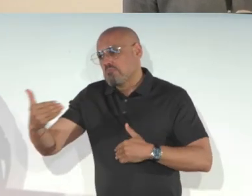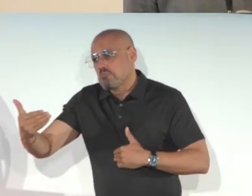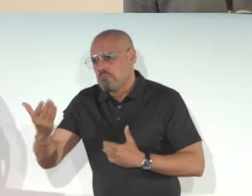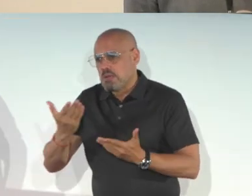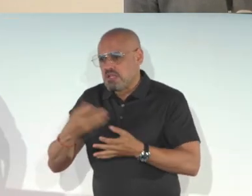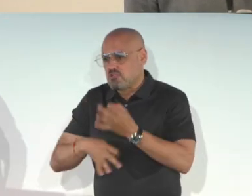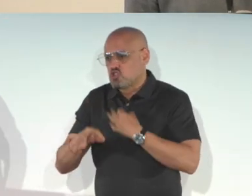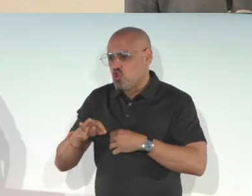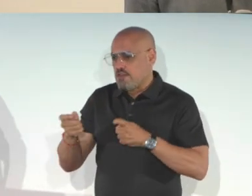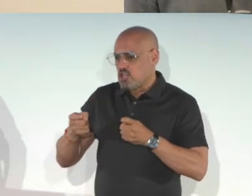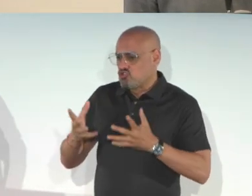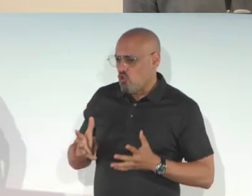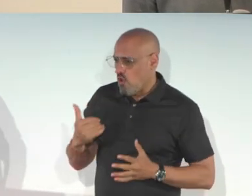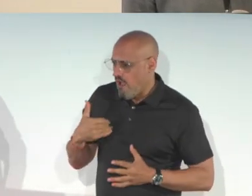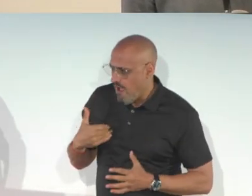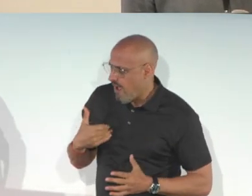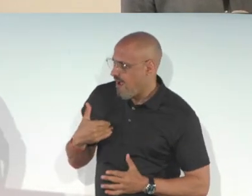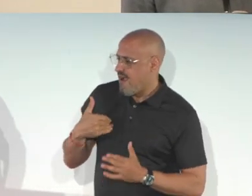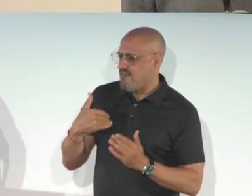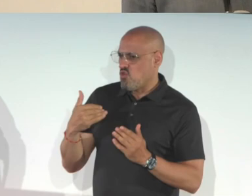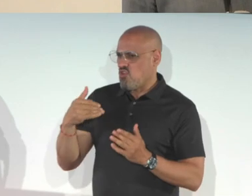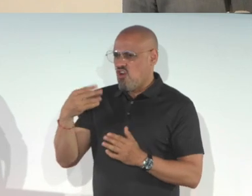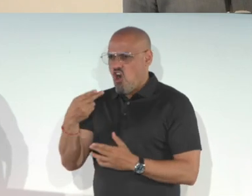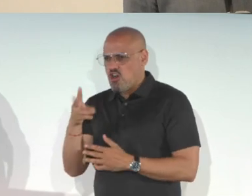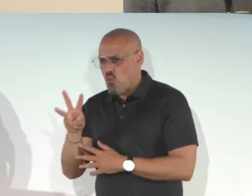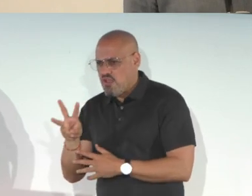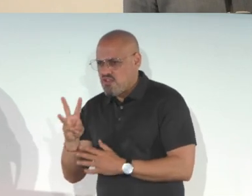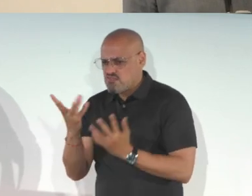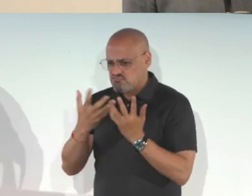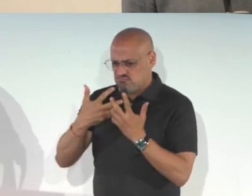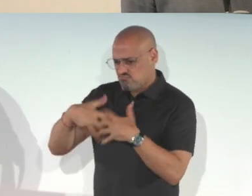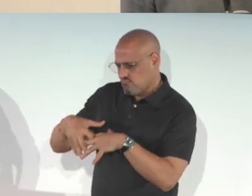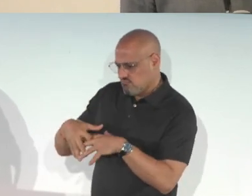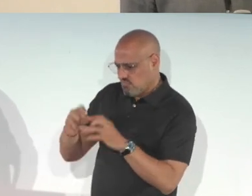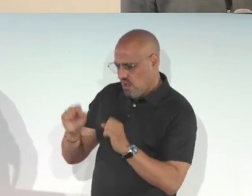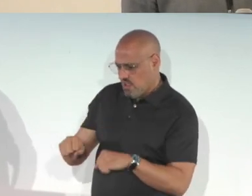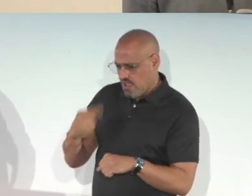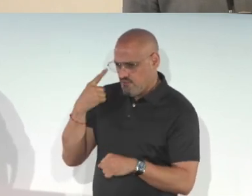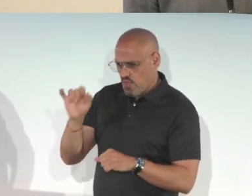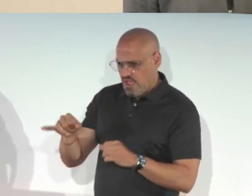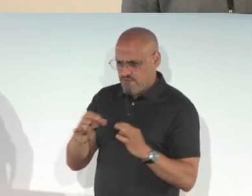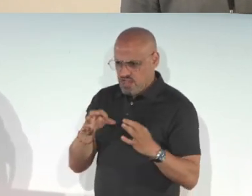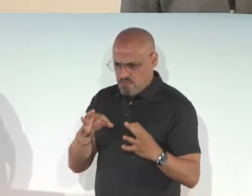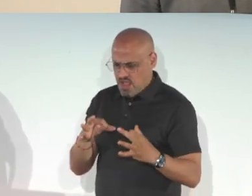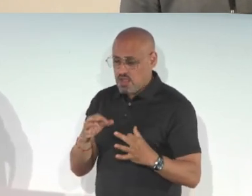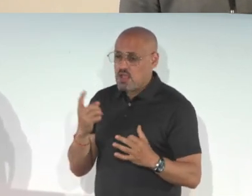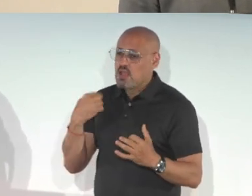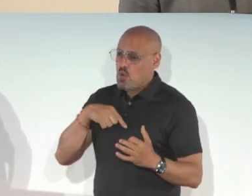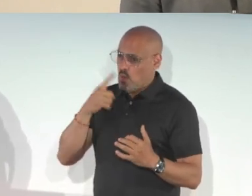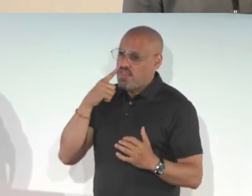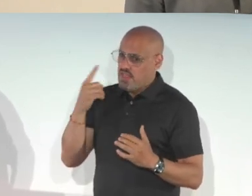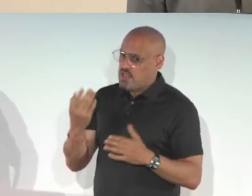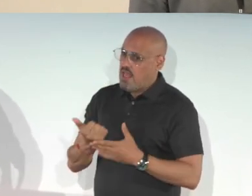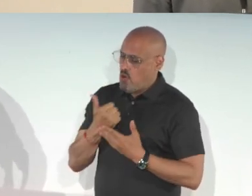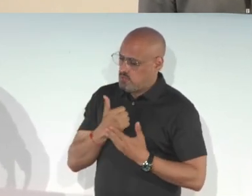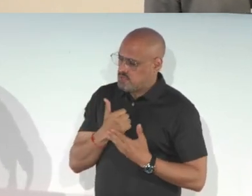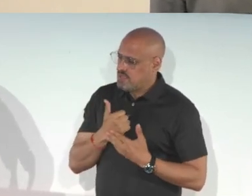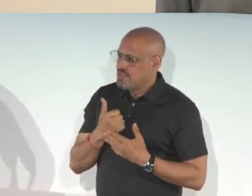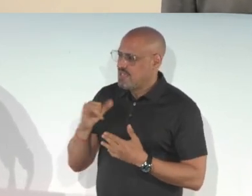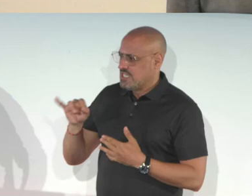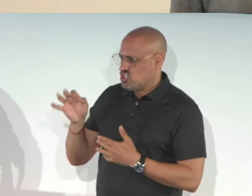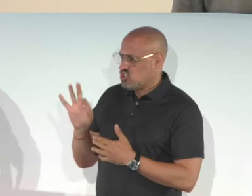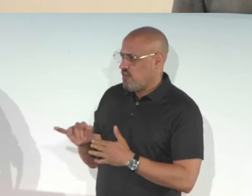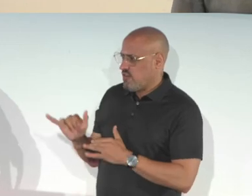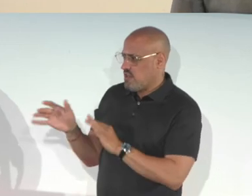swipe and things like that. But there's not a haptic feedback there. So maybe over time there will be like an alternative controller or another piece of hardware